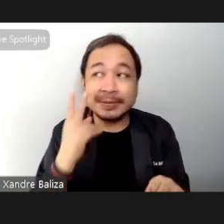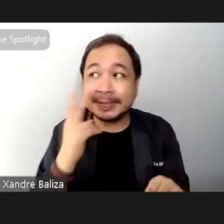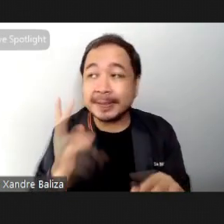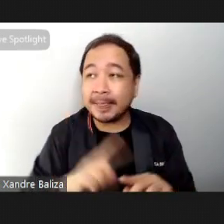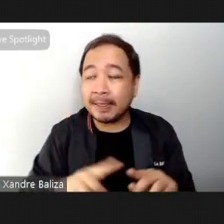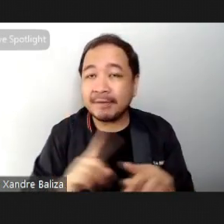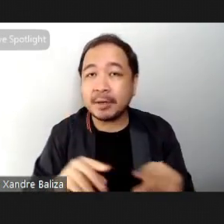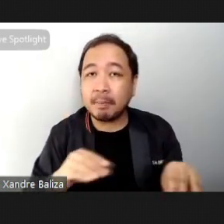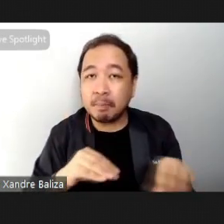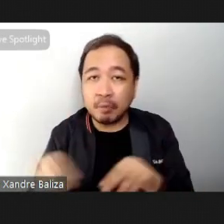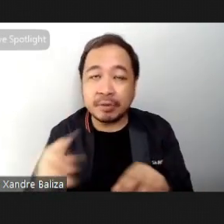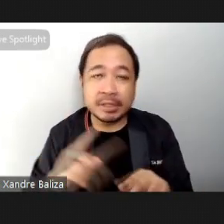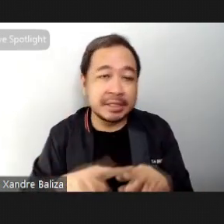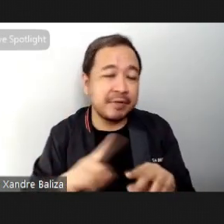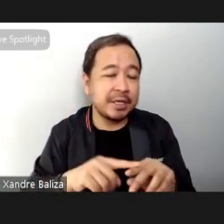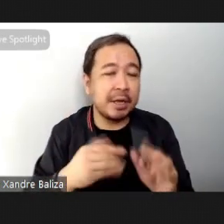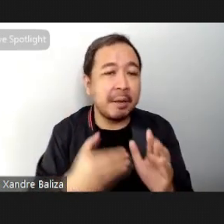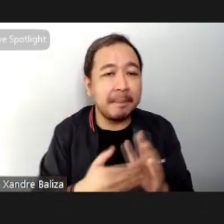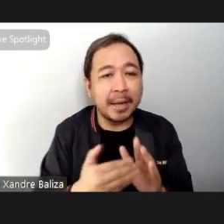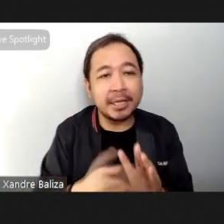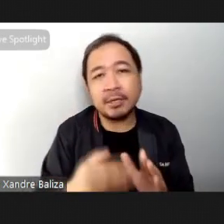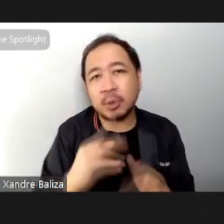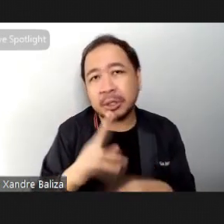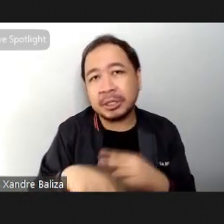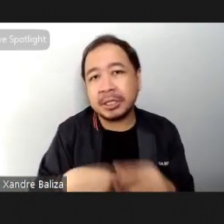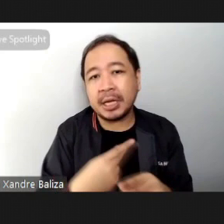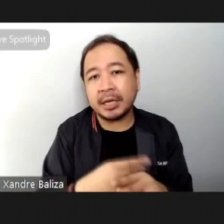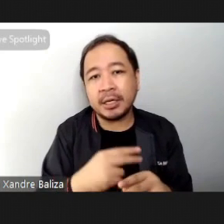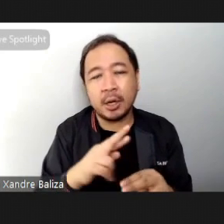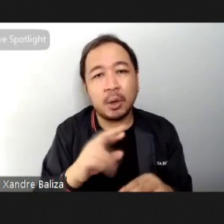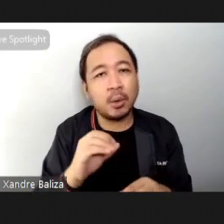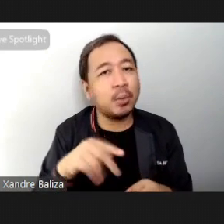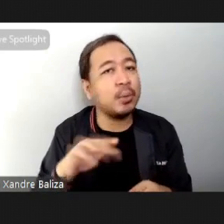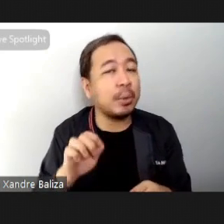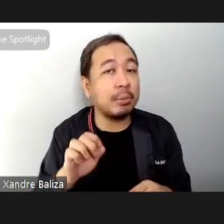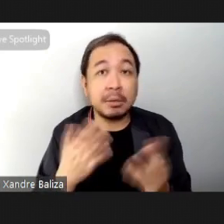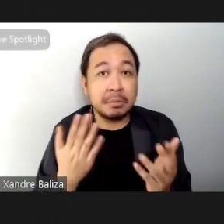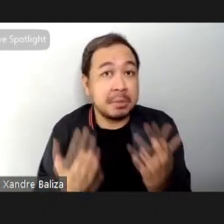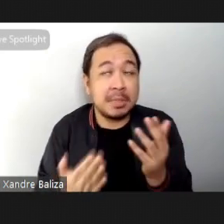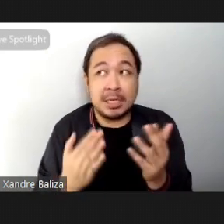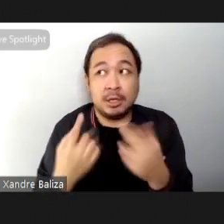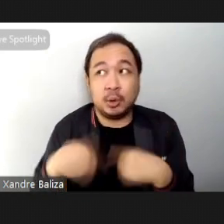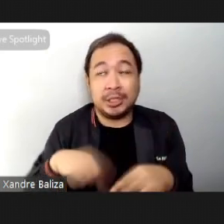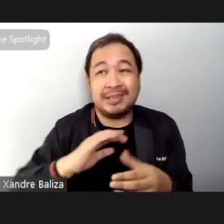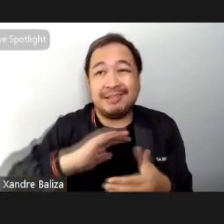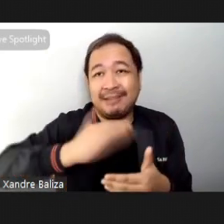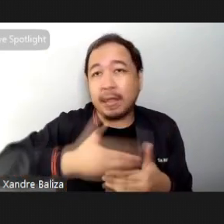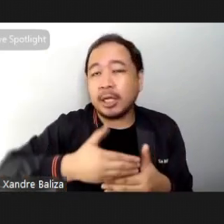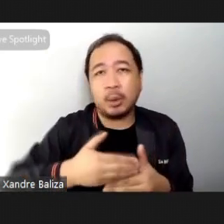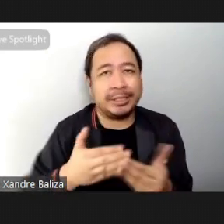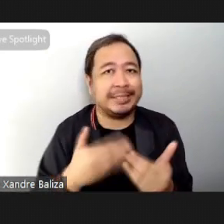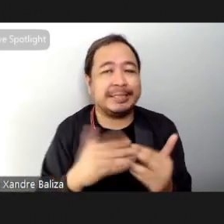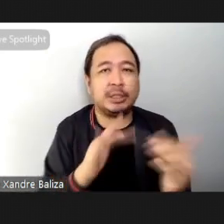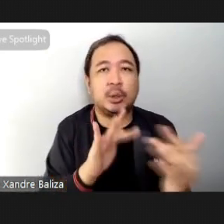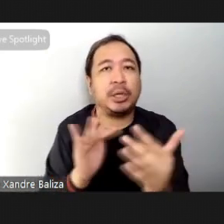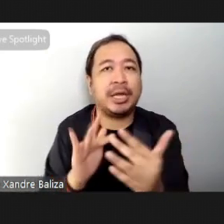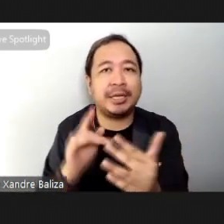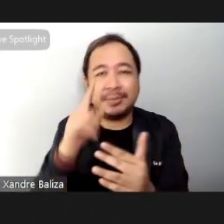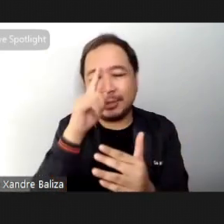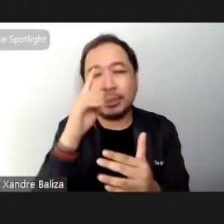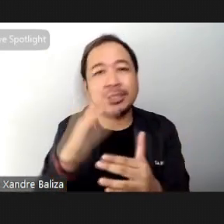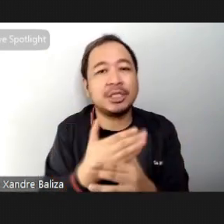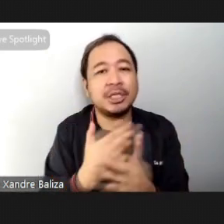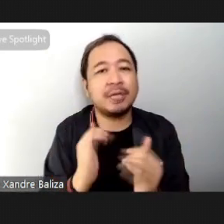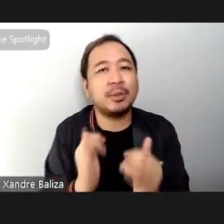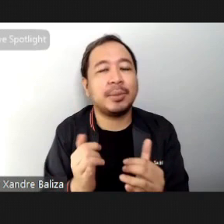even kinds of ropes so during the lockdown it was easy to connect to people online because of the shared commonality of Ropeflow I've gotten in